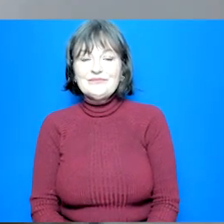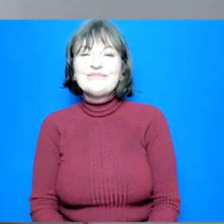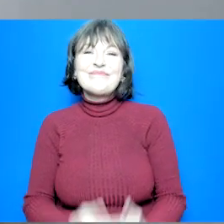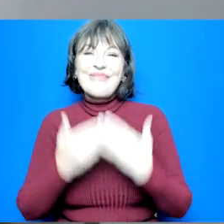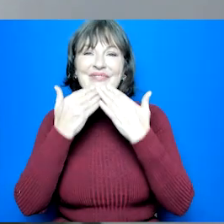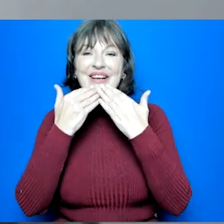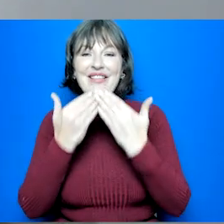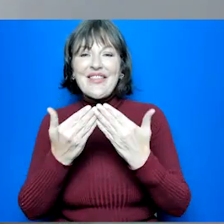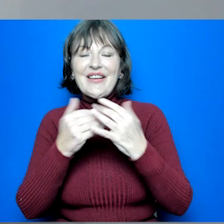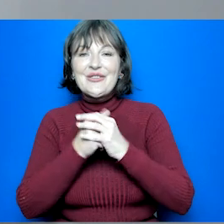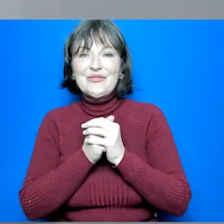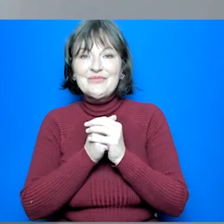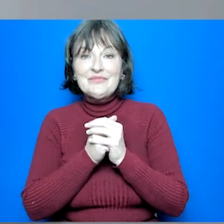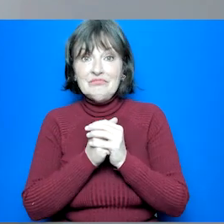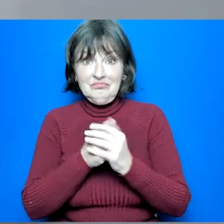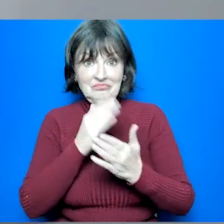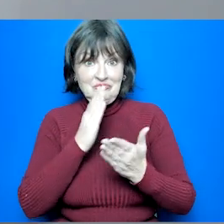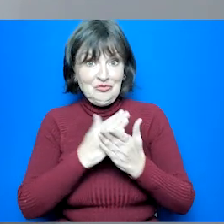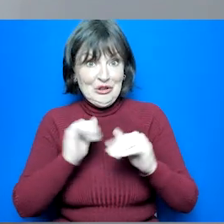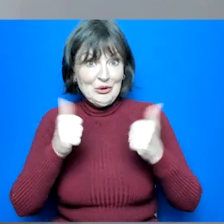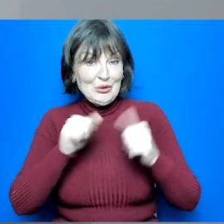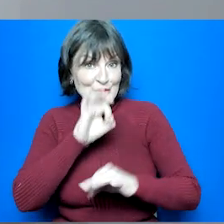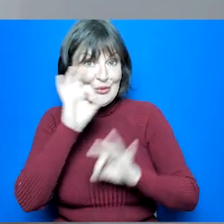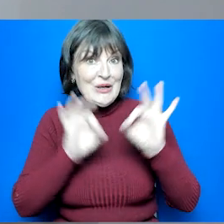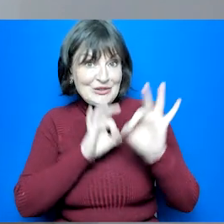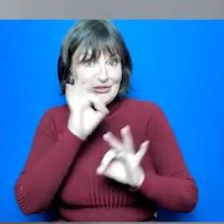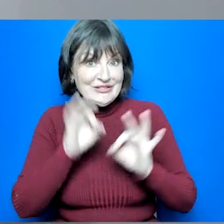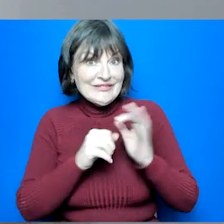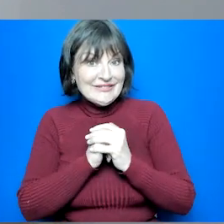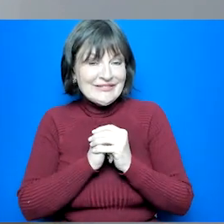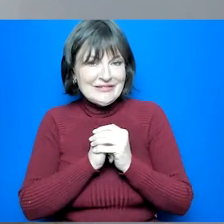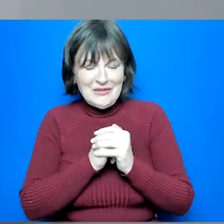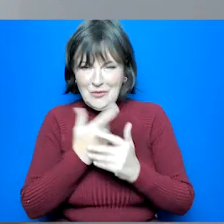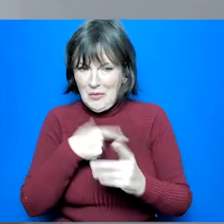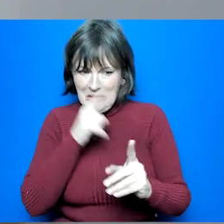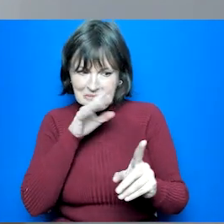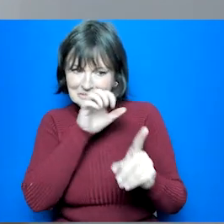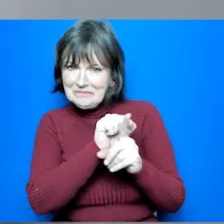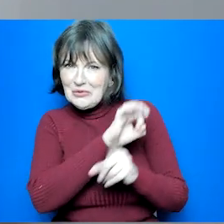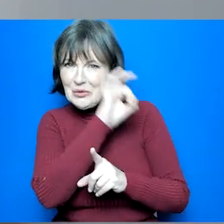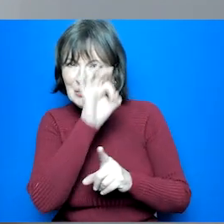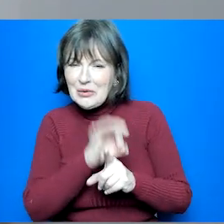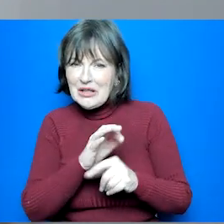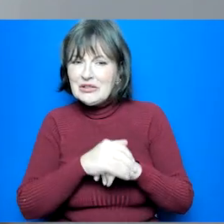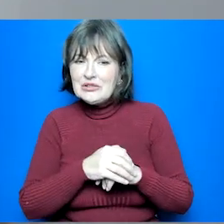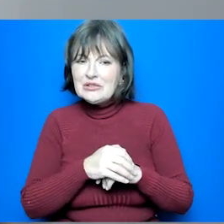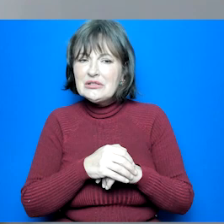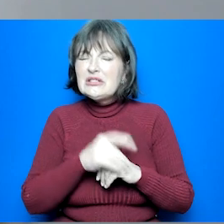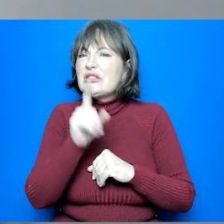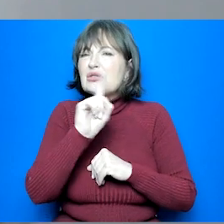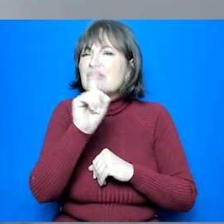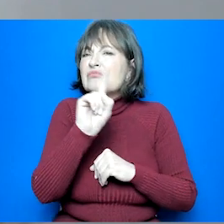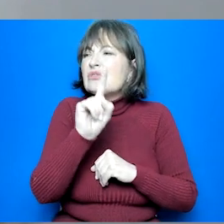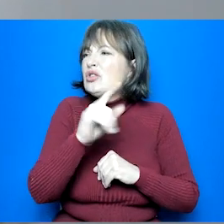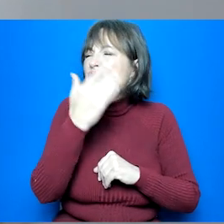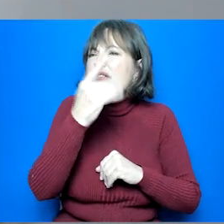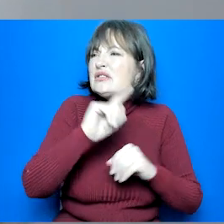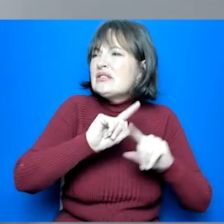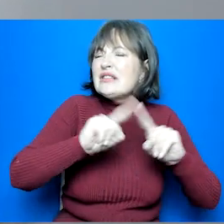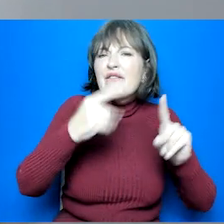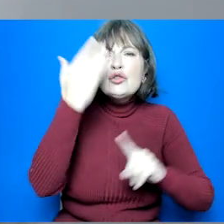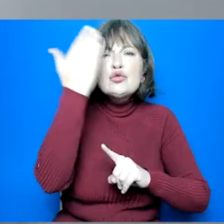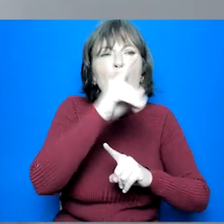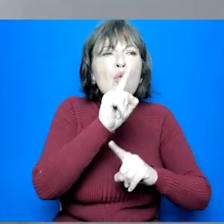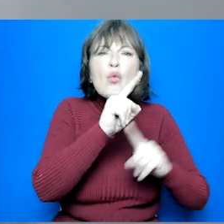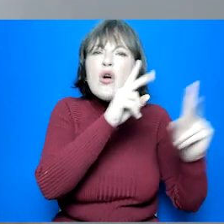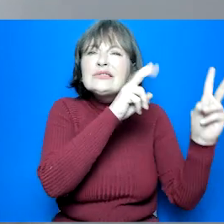Thanks for that Amy. Yeah some really good questions coming in and so one that I've spotted is what is covered in different schools subjects and